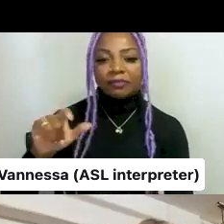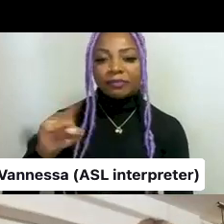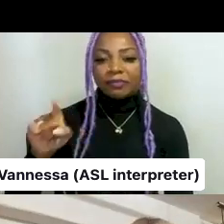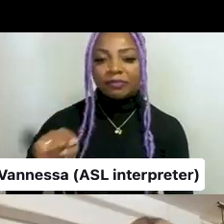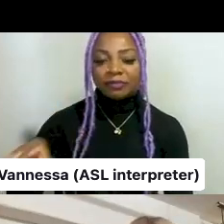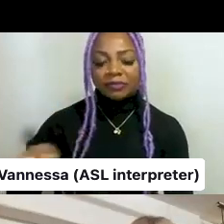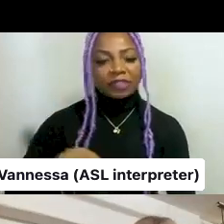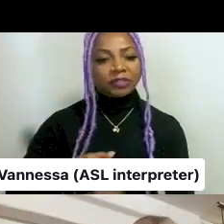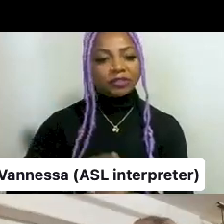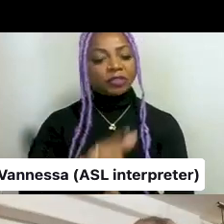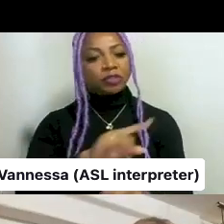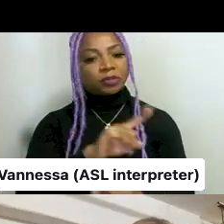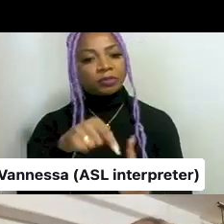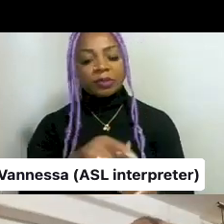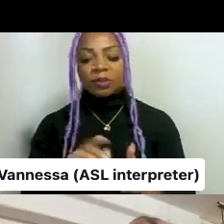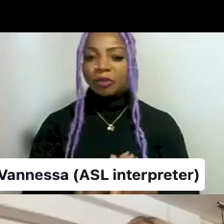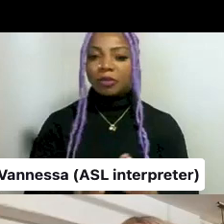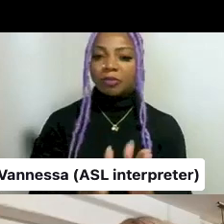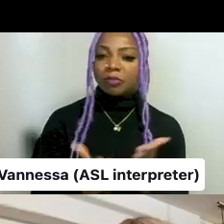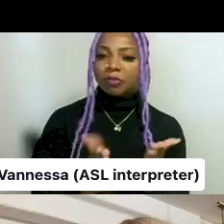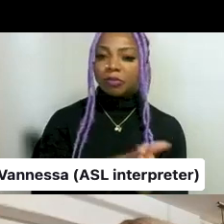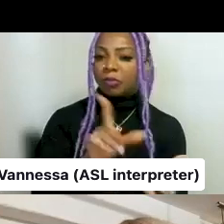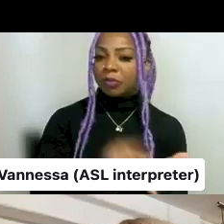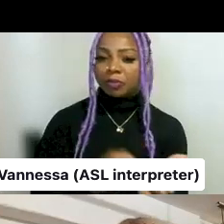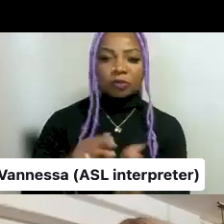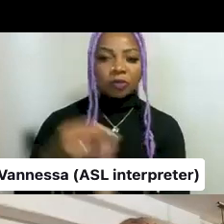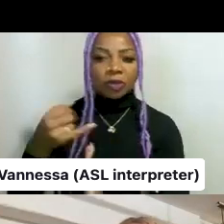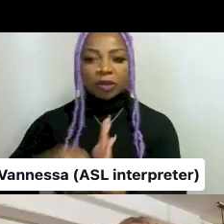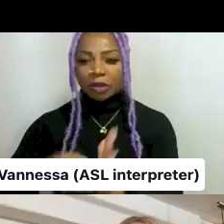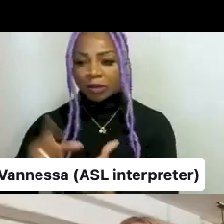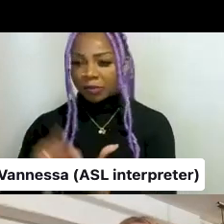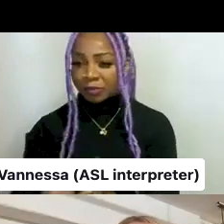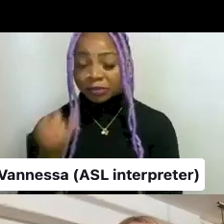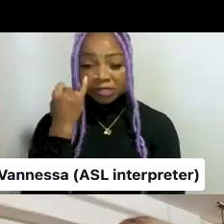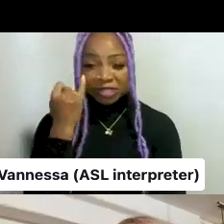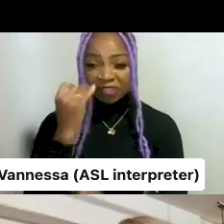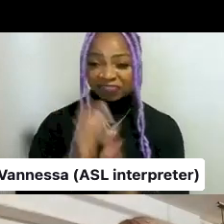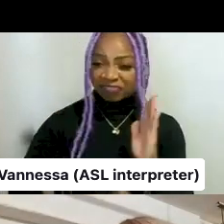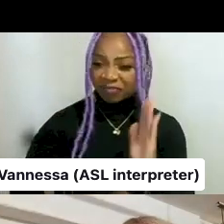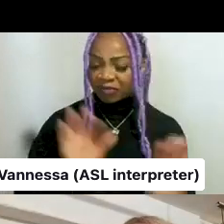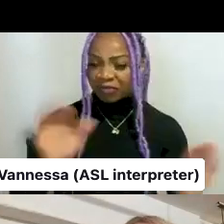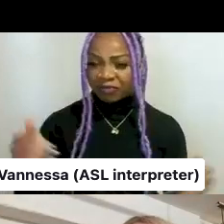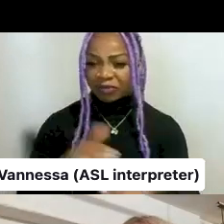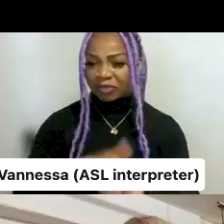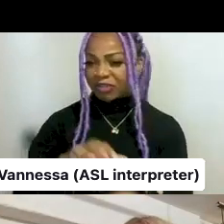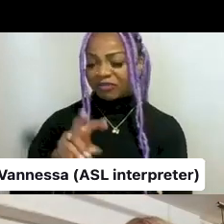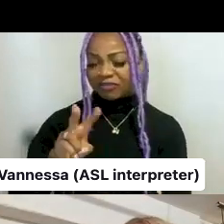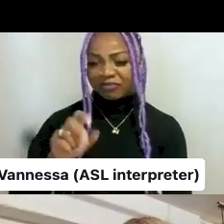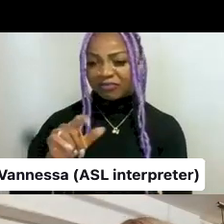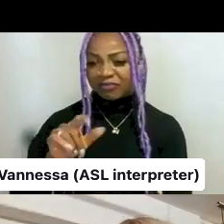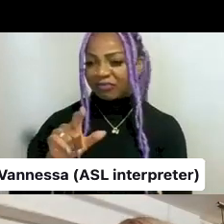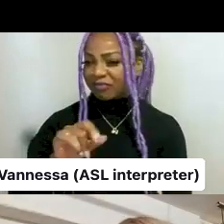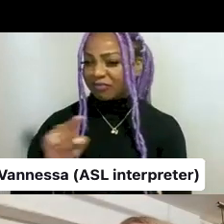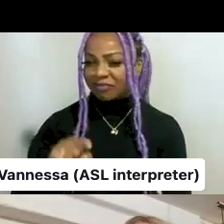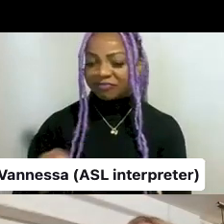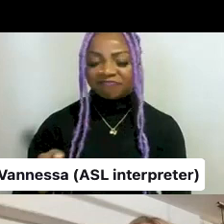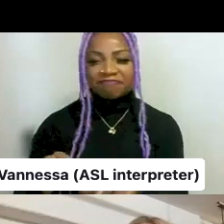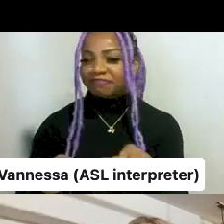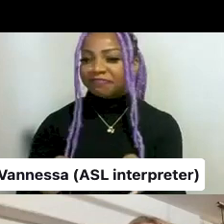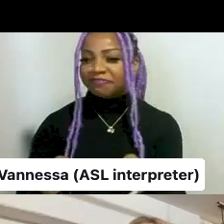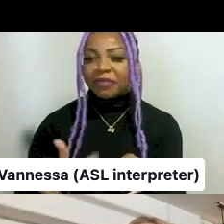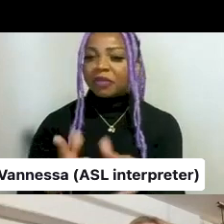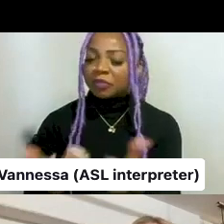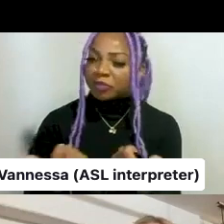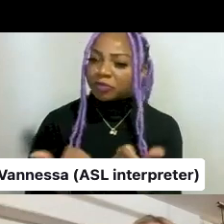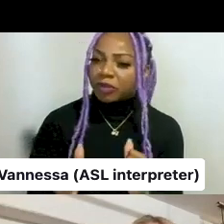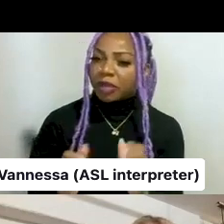as a whole or art book publishing as a whole. So if a text was really focused on valise, we try to see if we can make it a little bit more broad